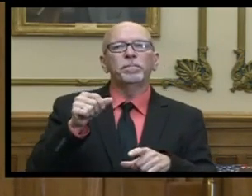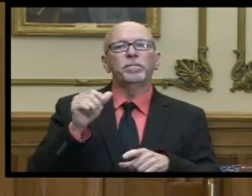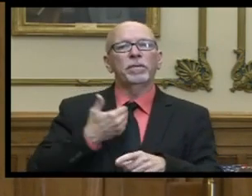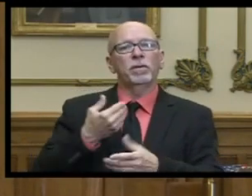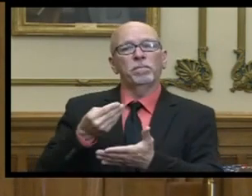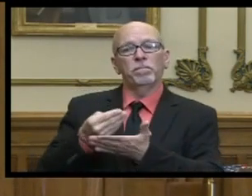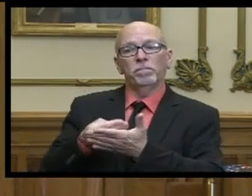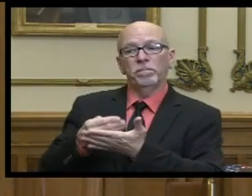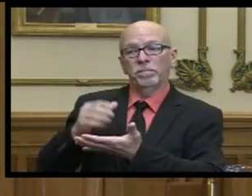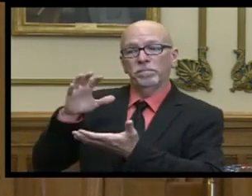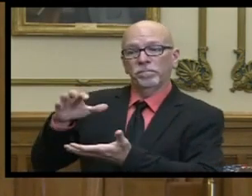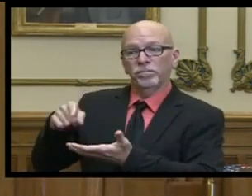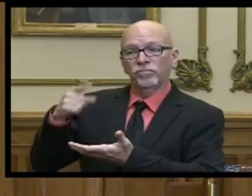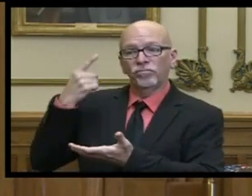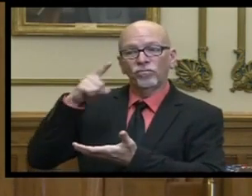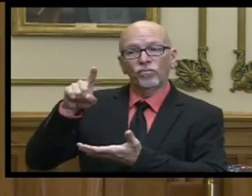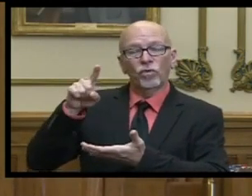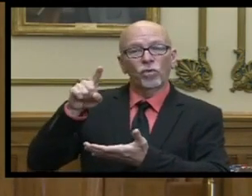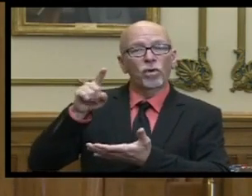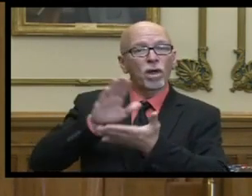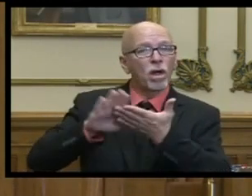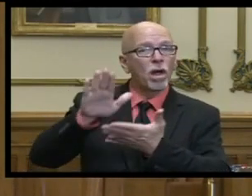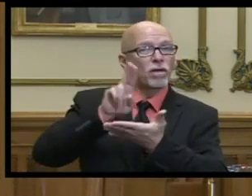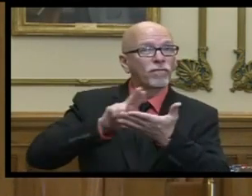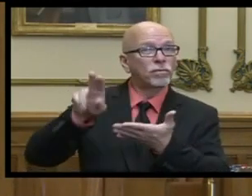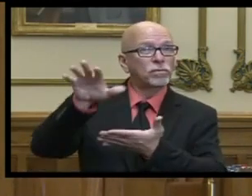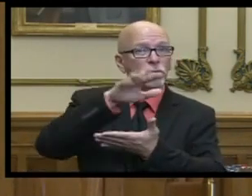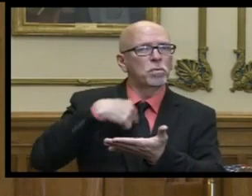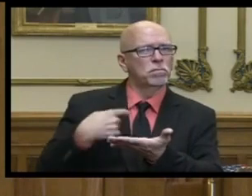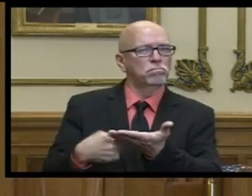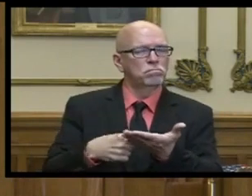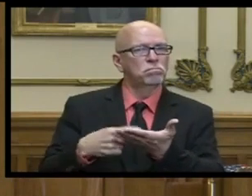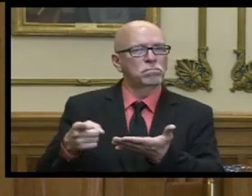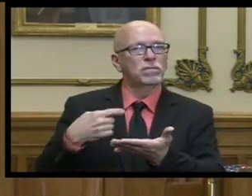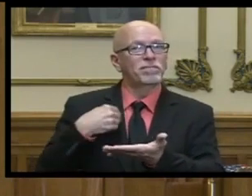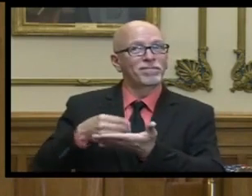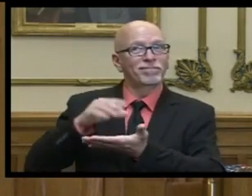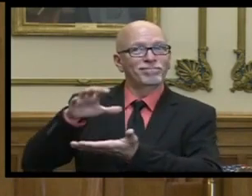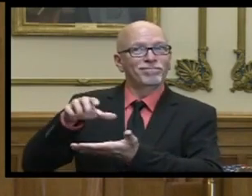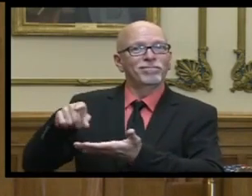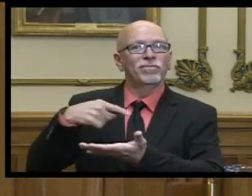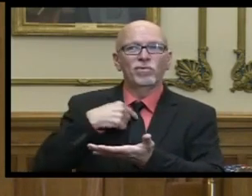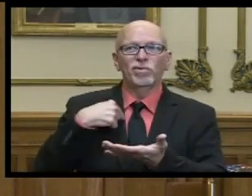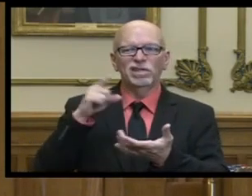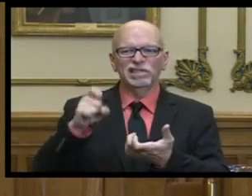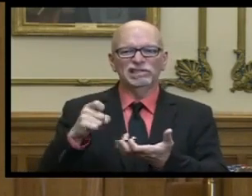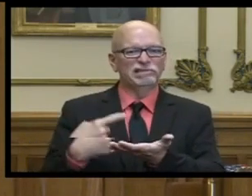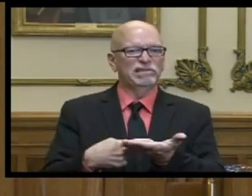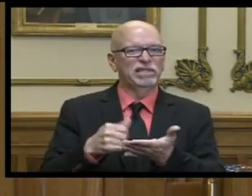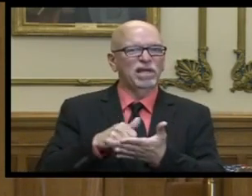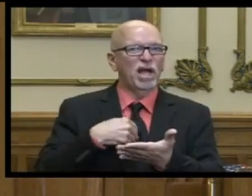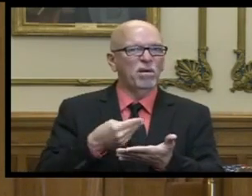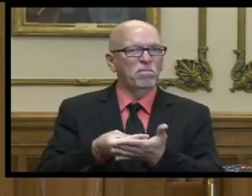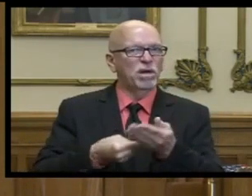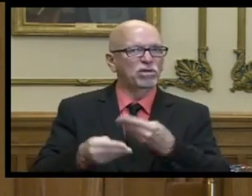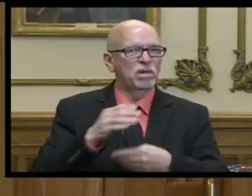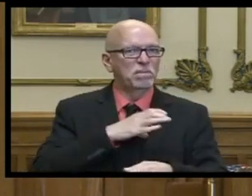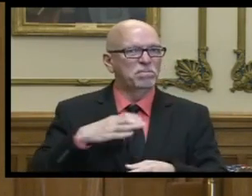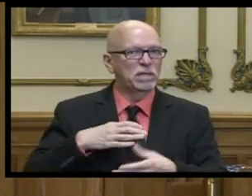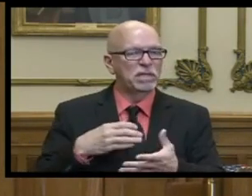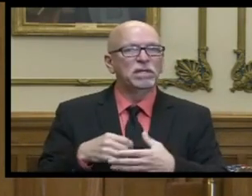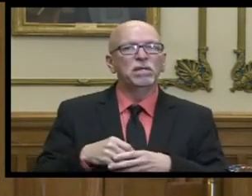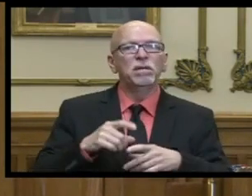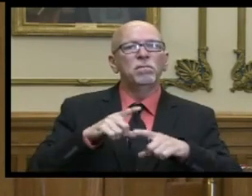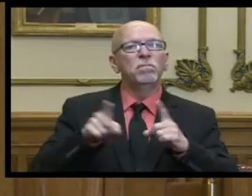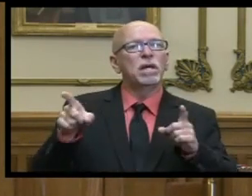uh that was set for higher ed institutions was discussed it was a matter that needed to be reviewed by the budget committee but